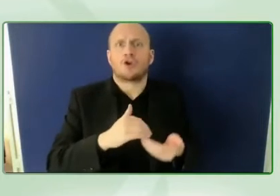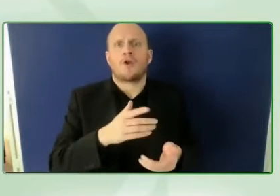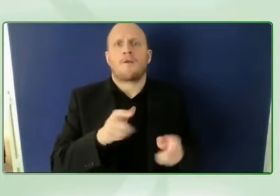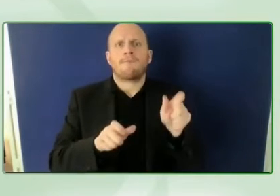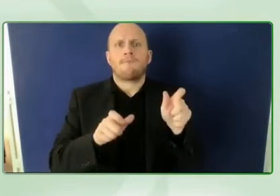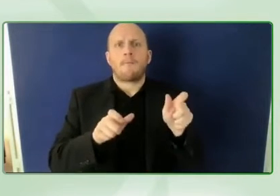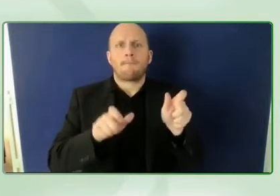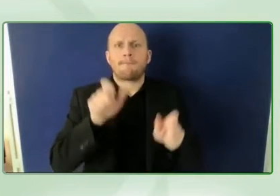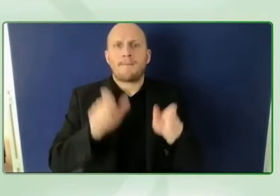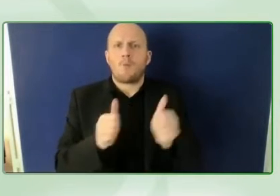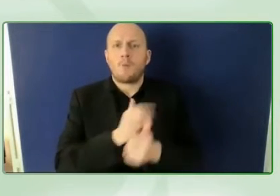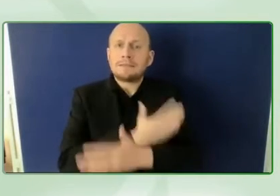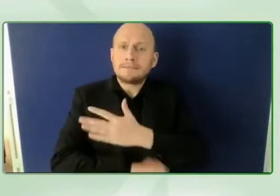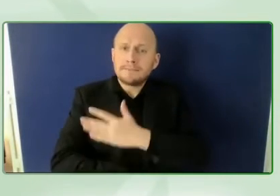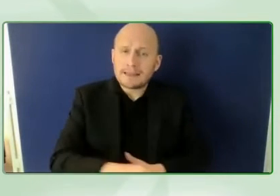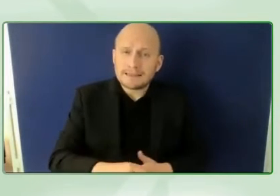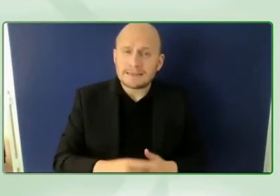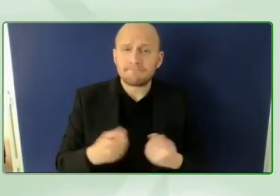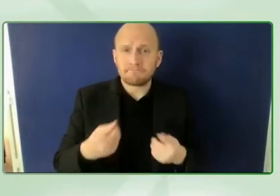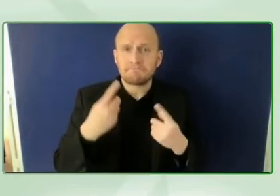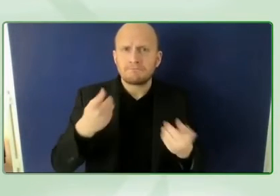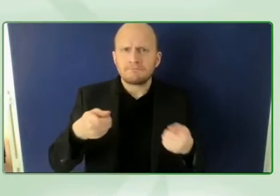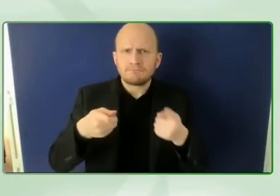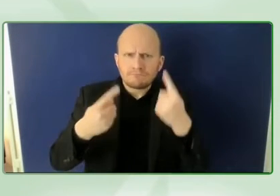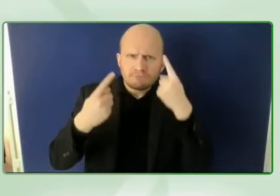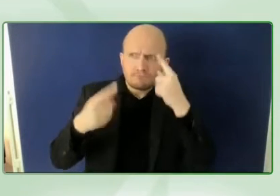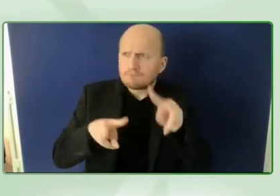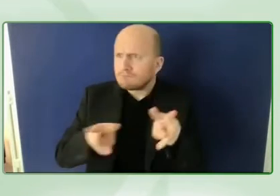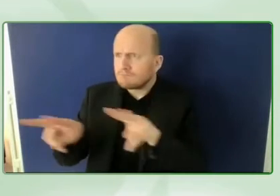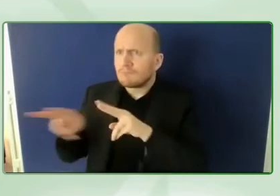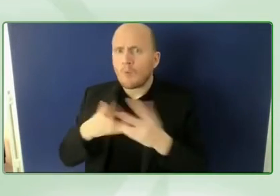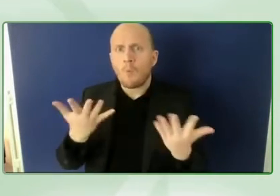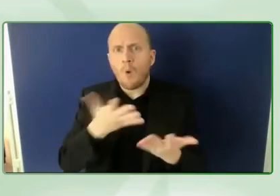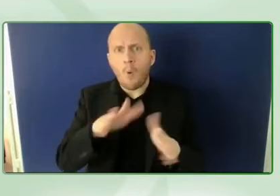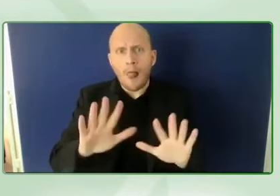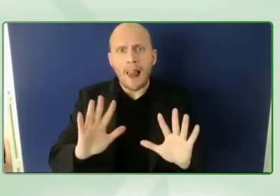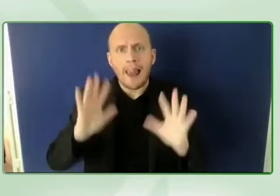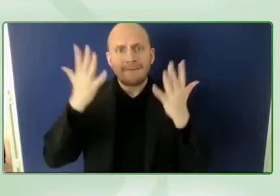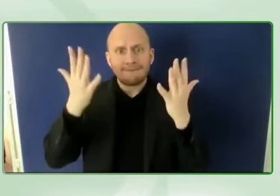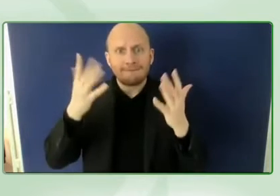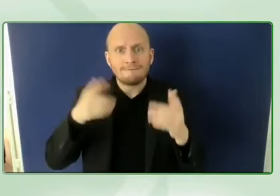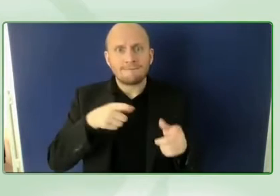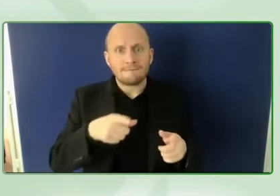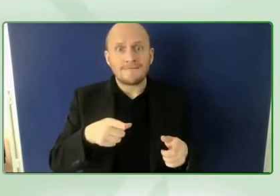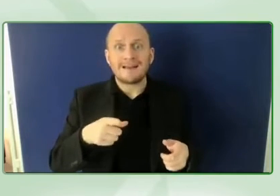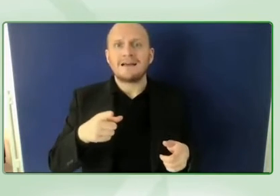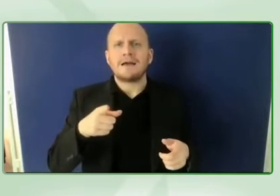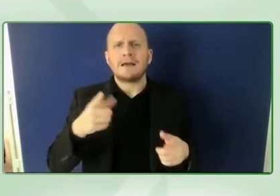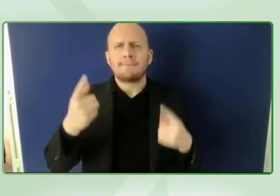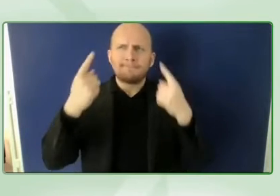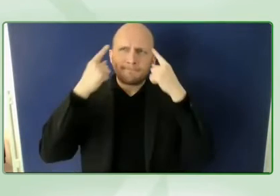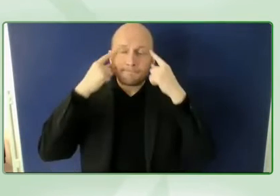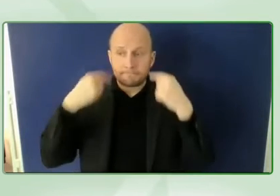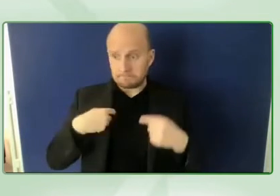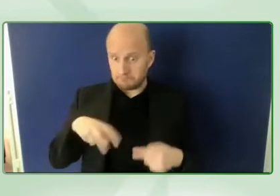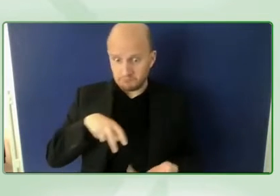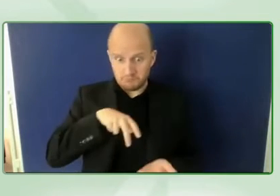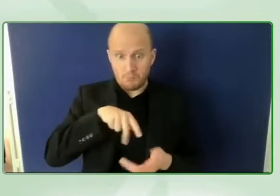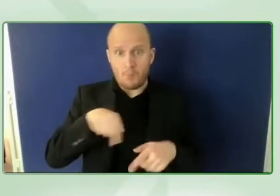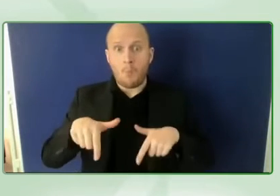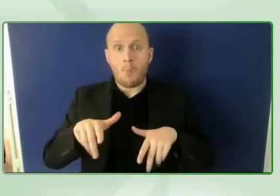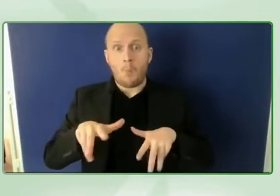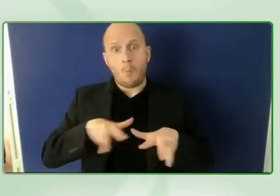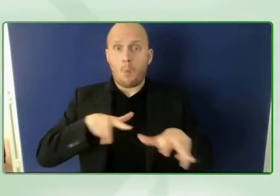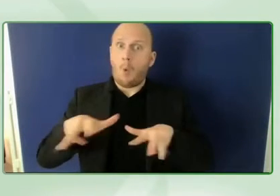look at where you live um if you were if you were a wheelchair user could you get around could you get from your home to your workplace um could you go to the pub